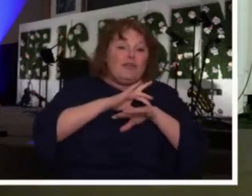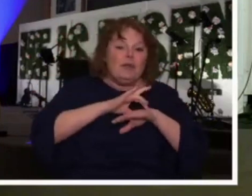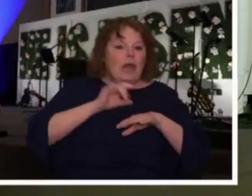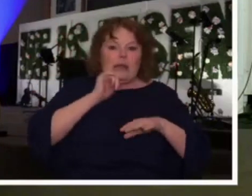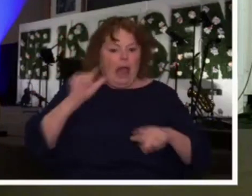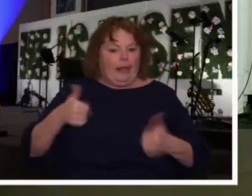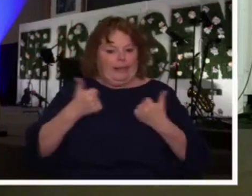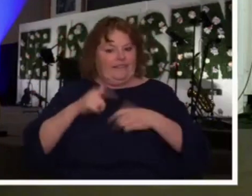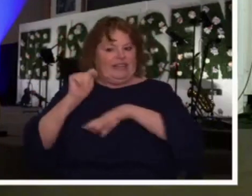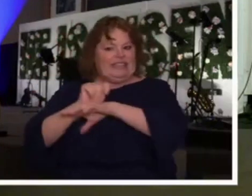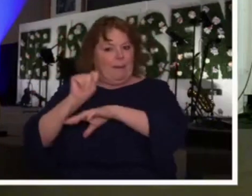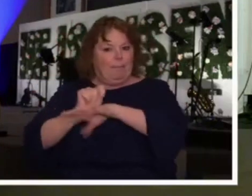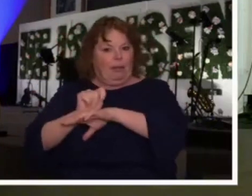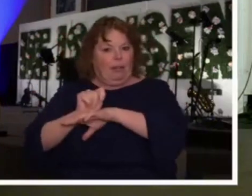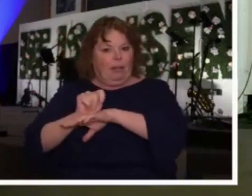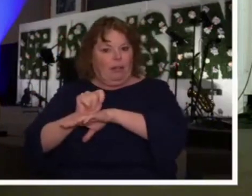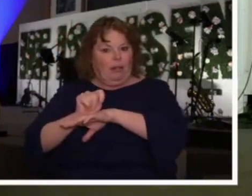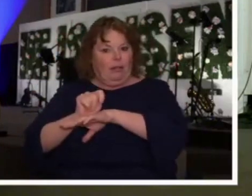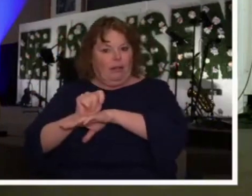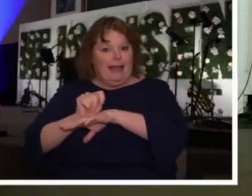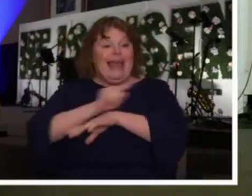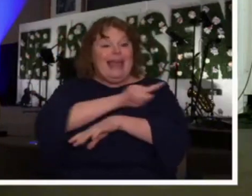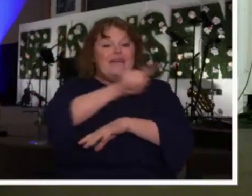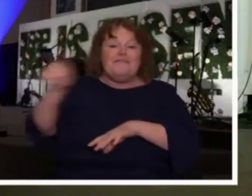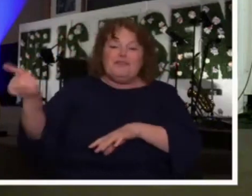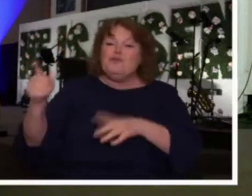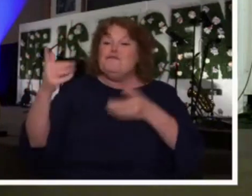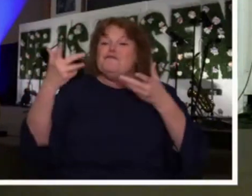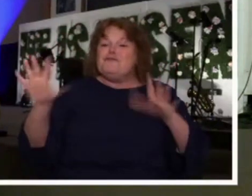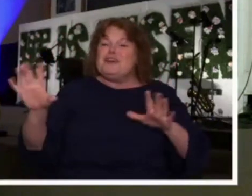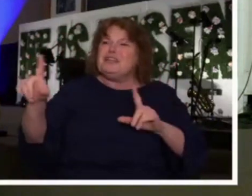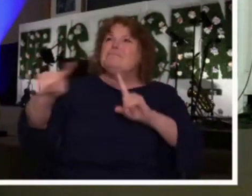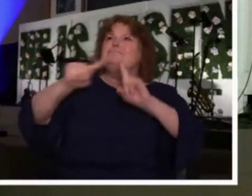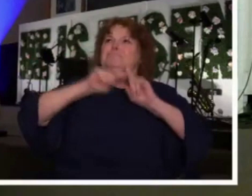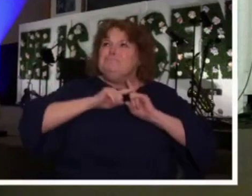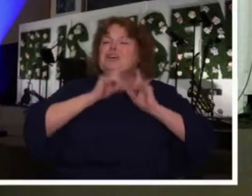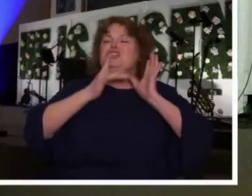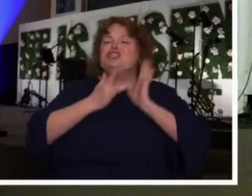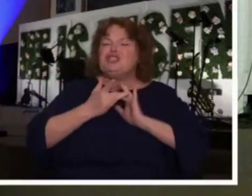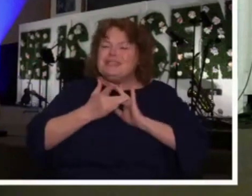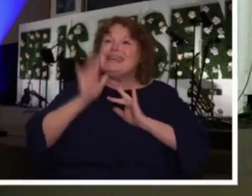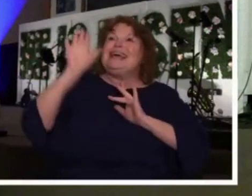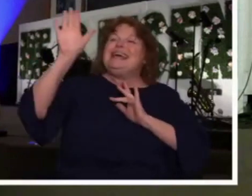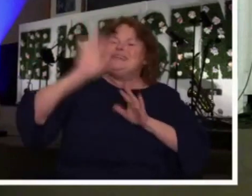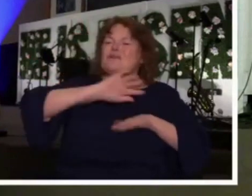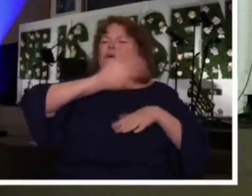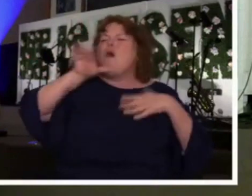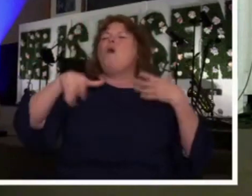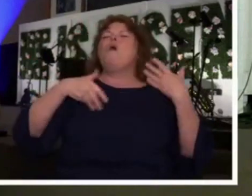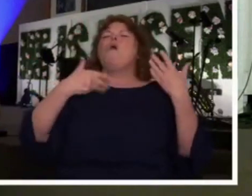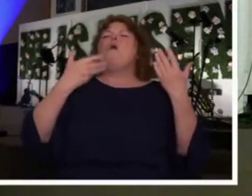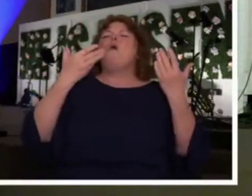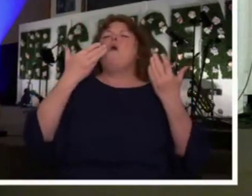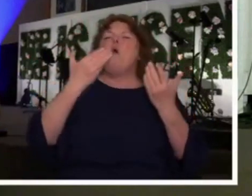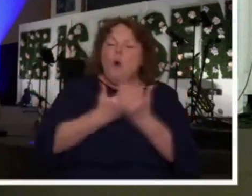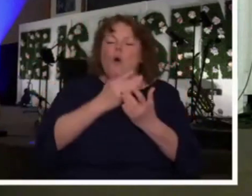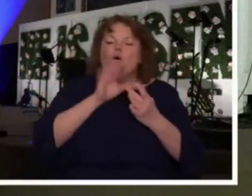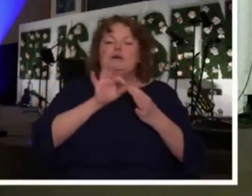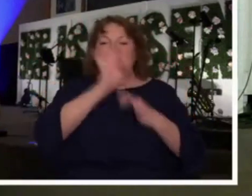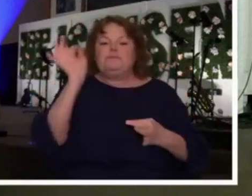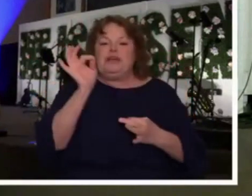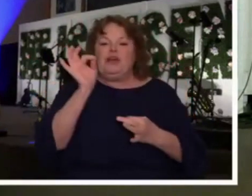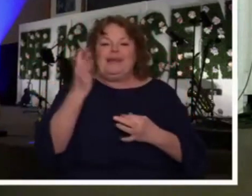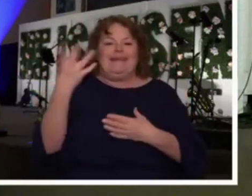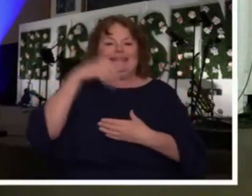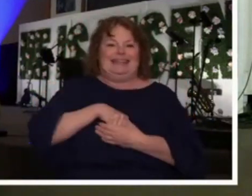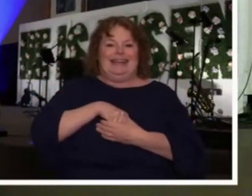by hands. If you are born again today, the entire spirit of the living God lives within you, period. And Satan